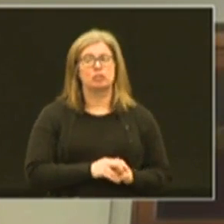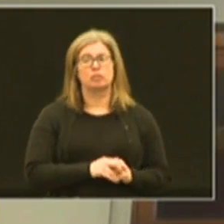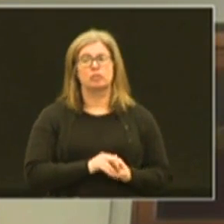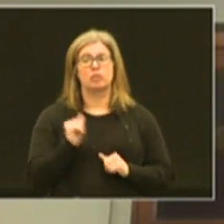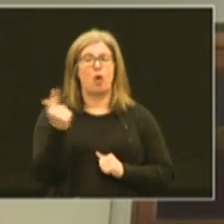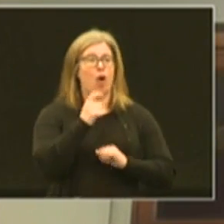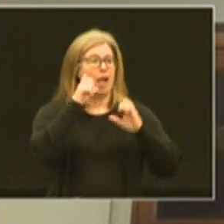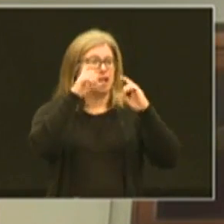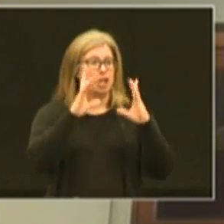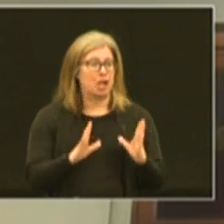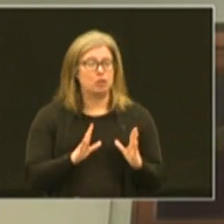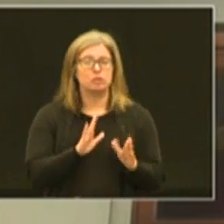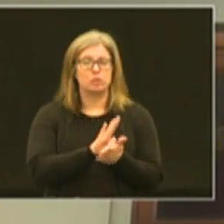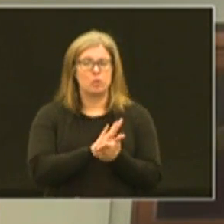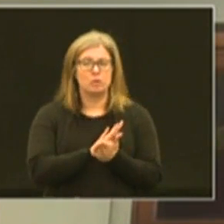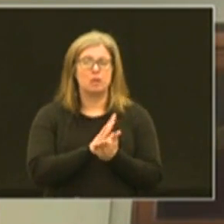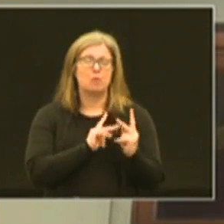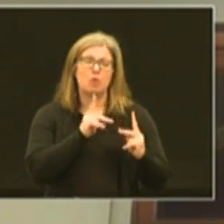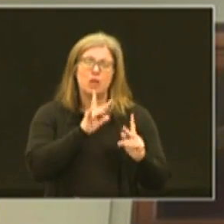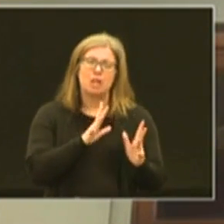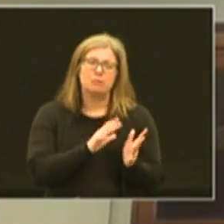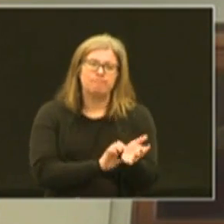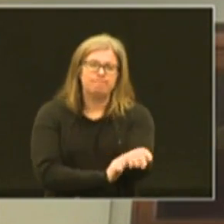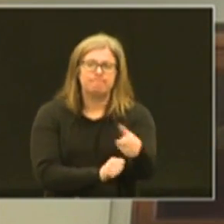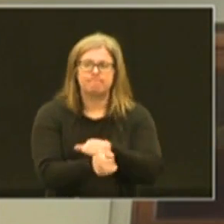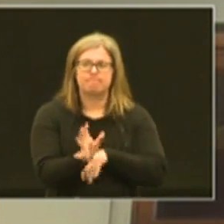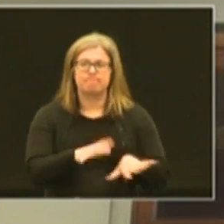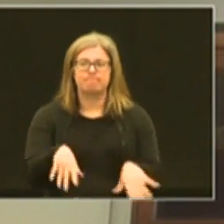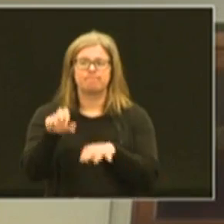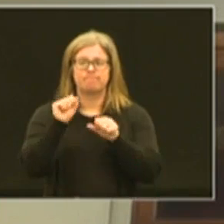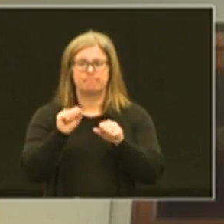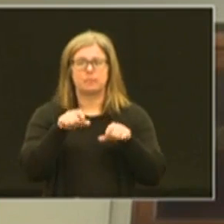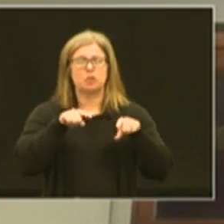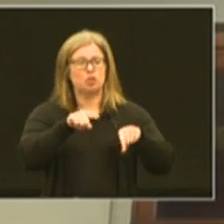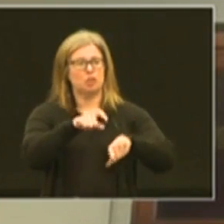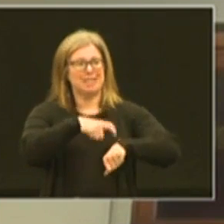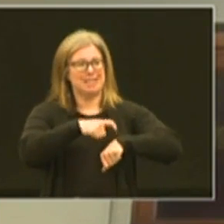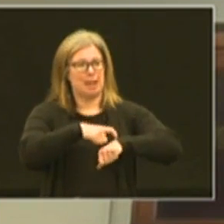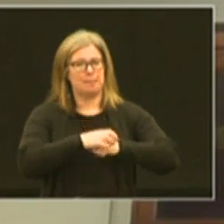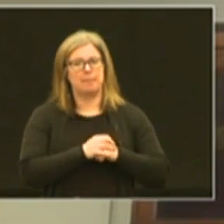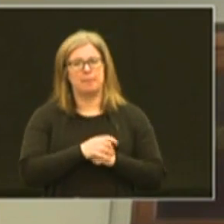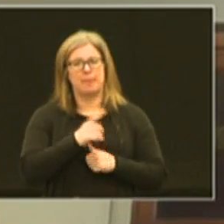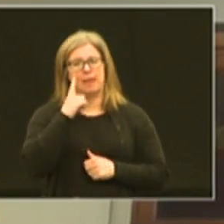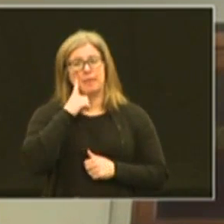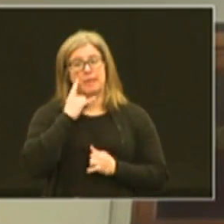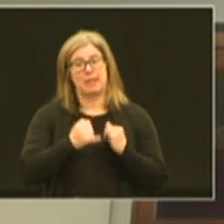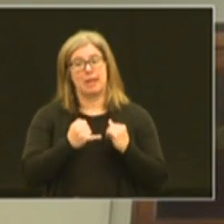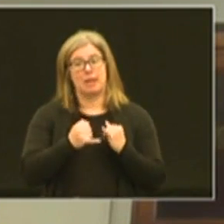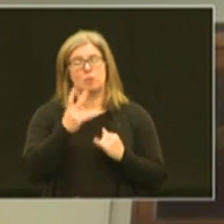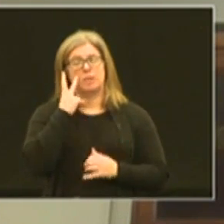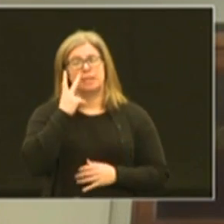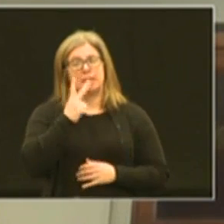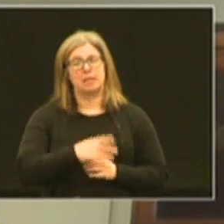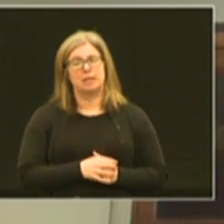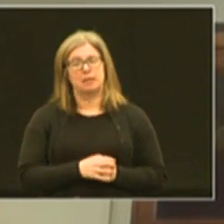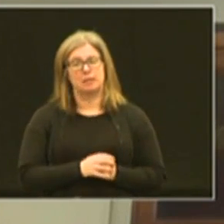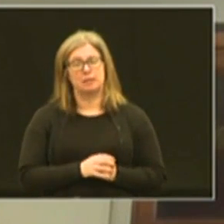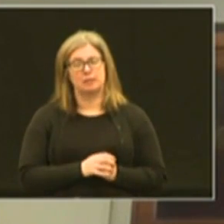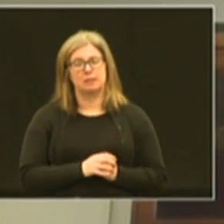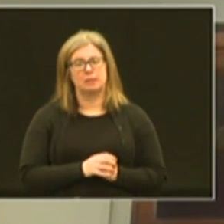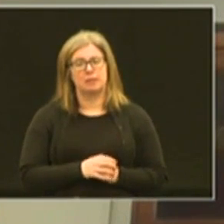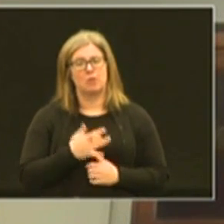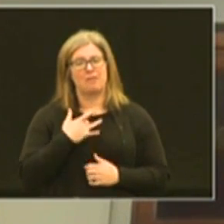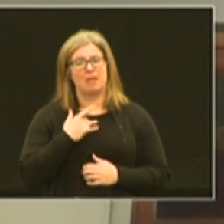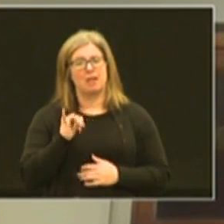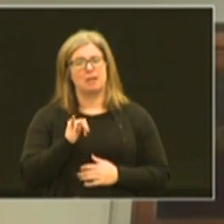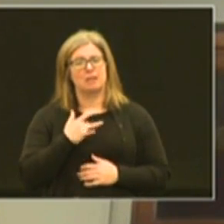all educators at schools people are really stepping up during this time and i think in the end we're going to see you know